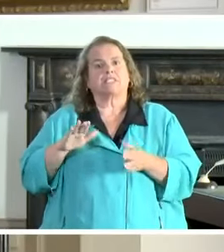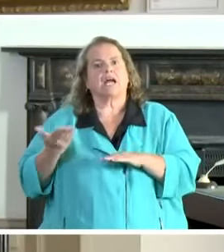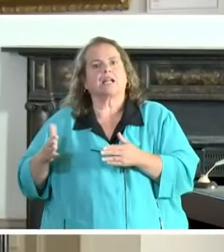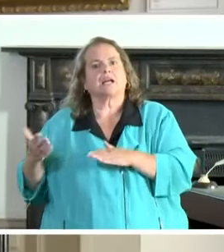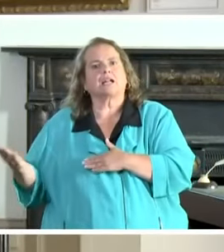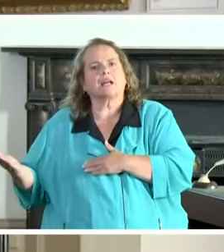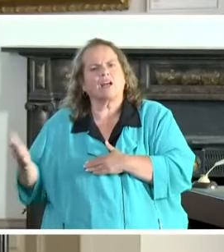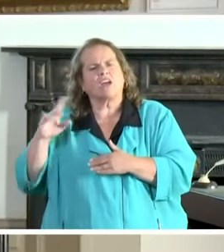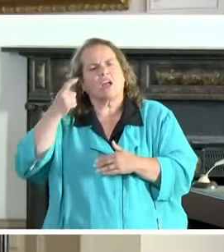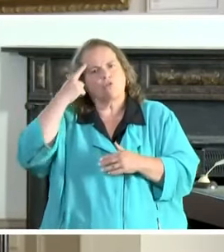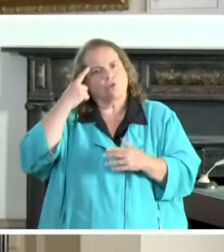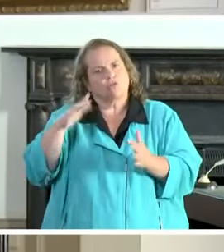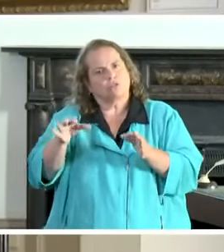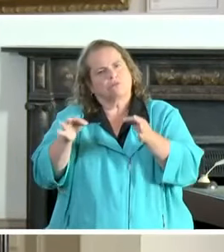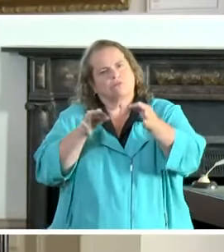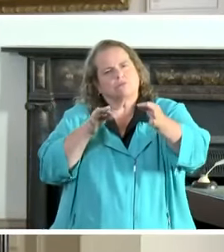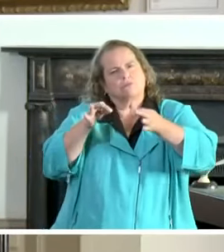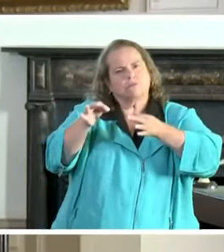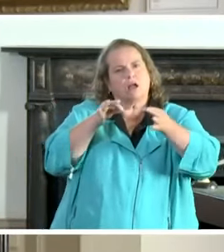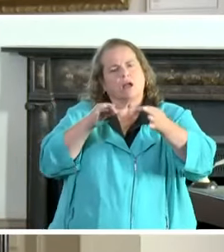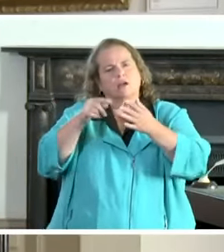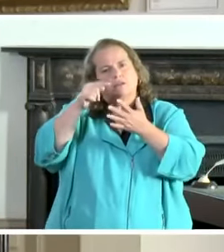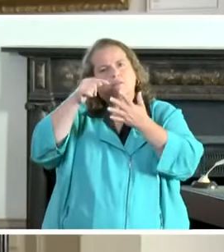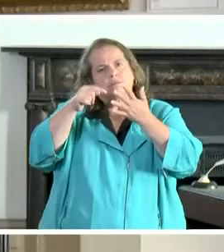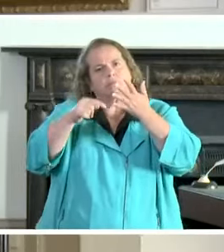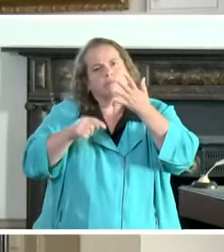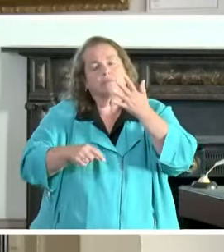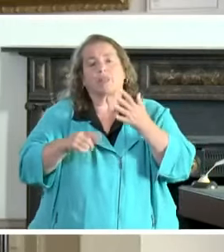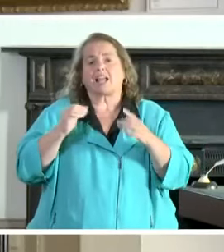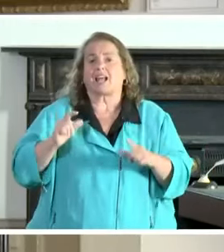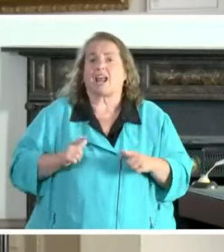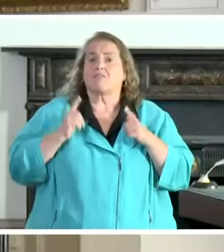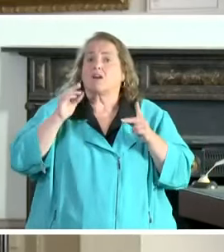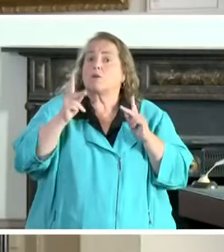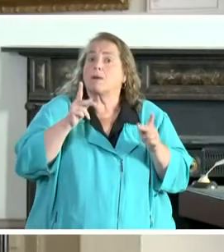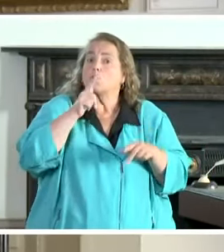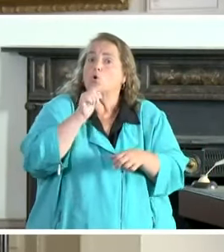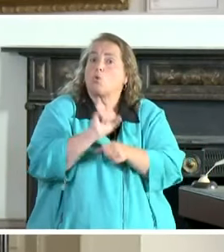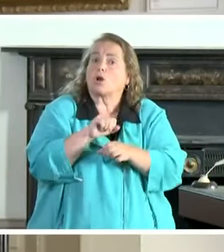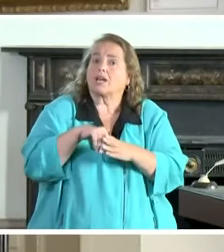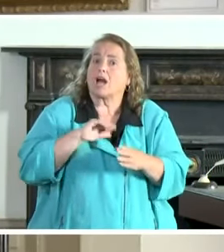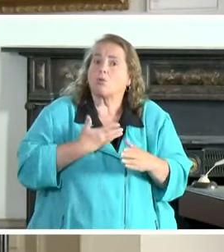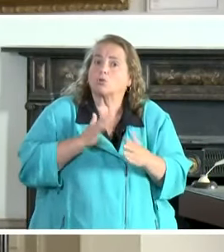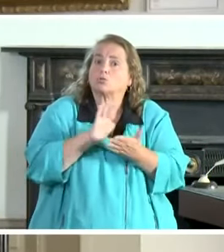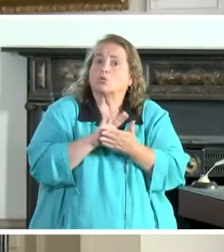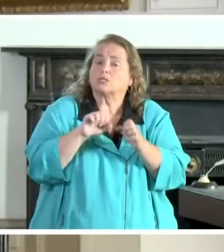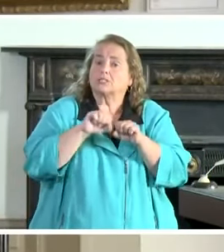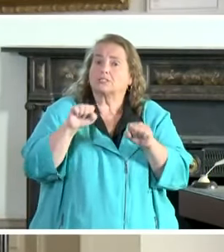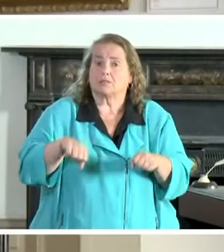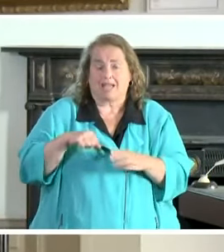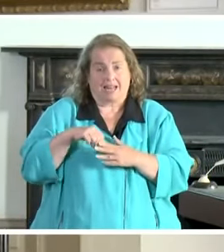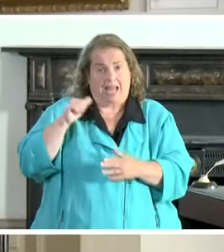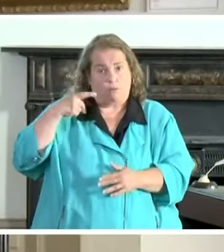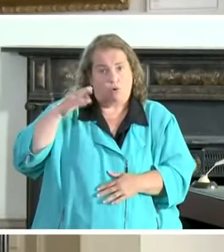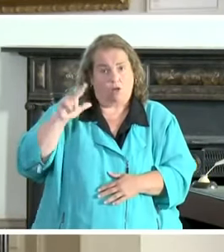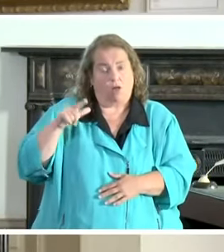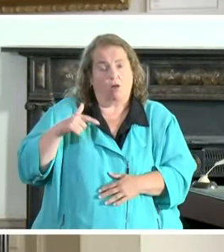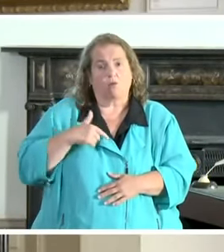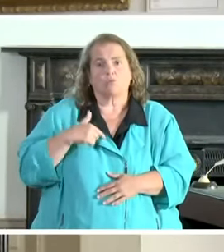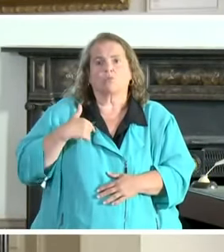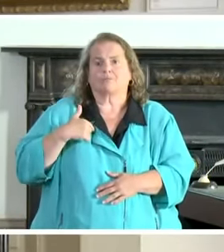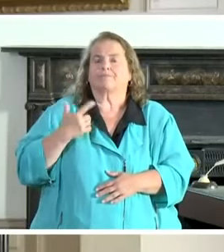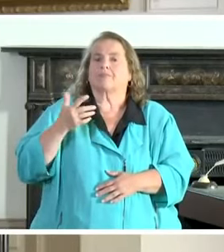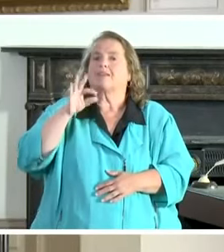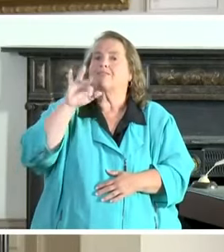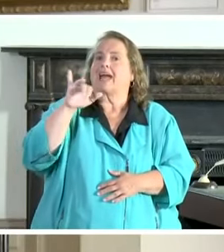us. And it's certainly taken the lives of folks who work in our school systems. In April, we lost Fayette County school